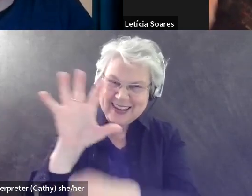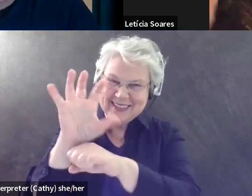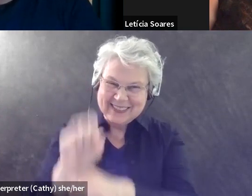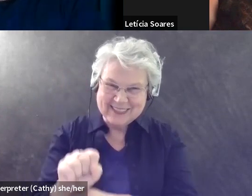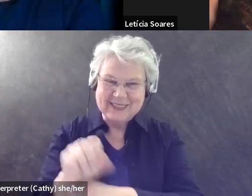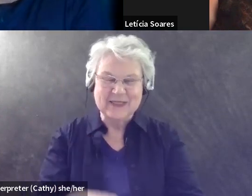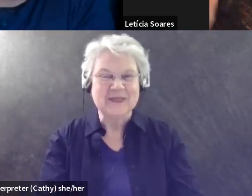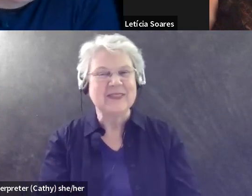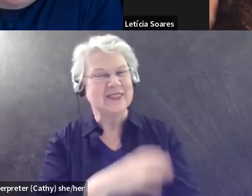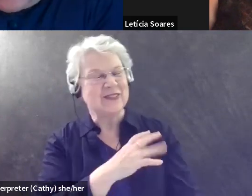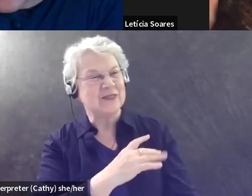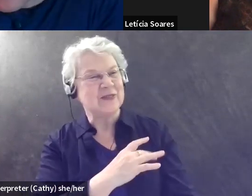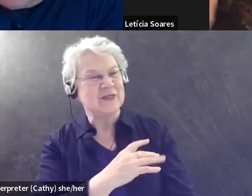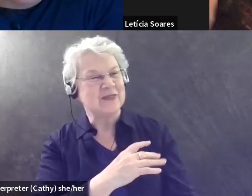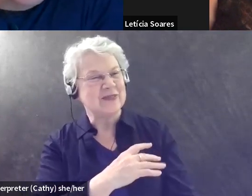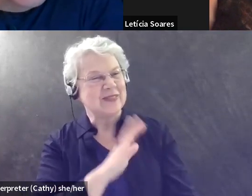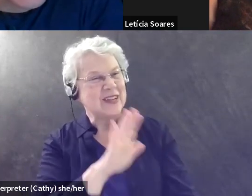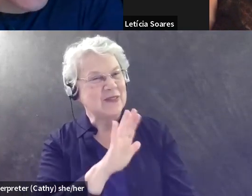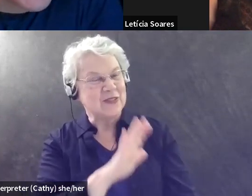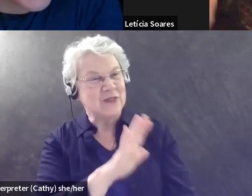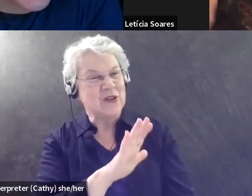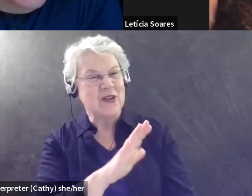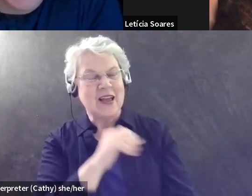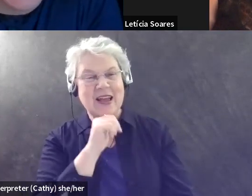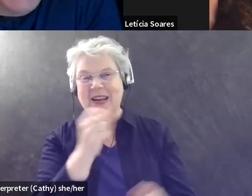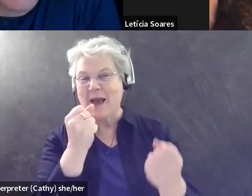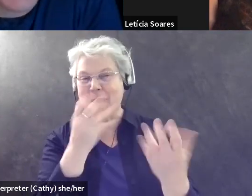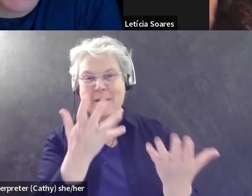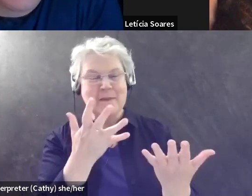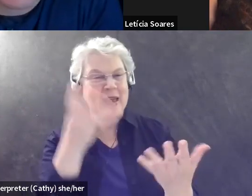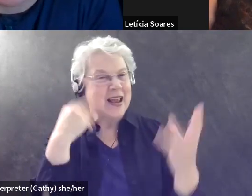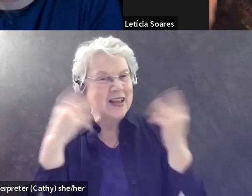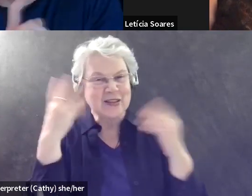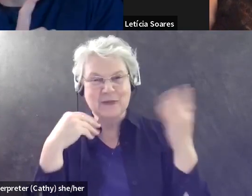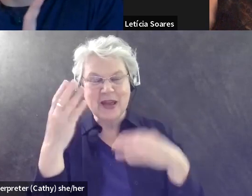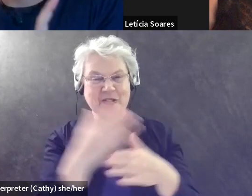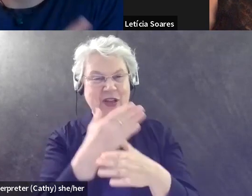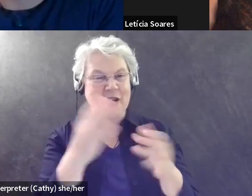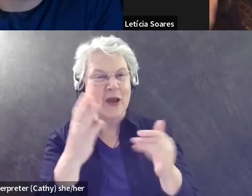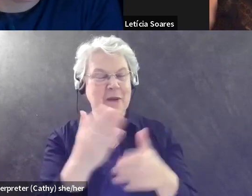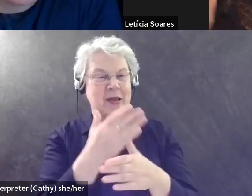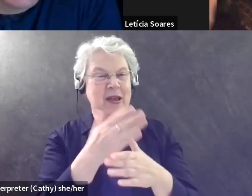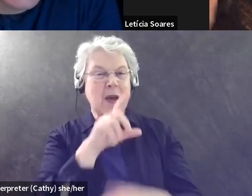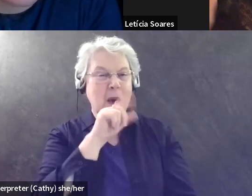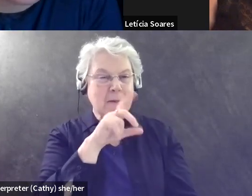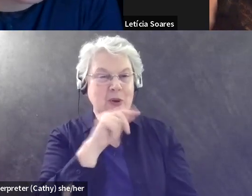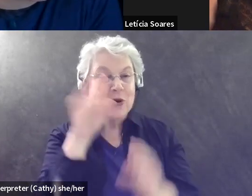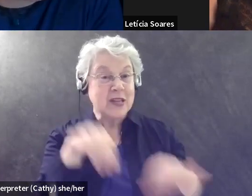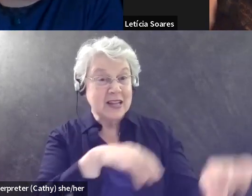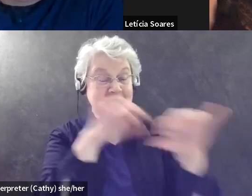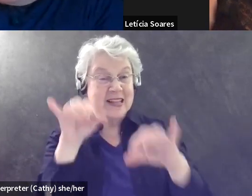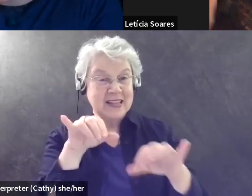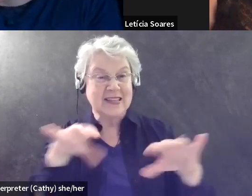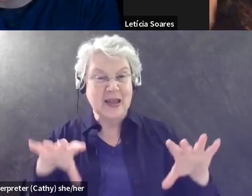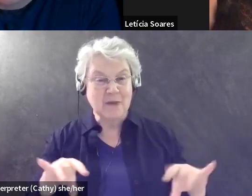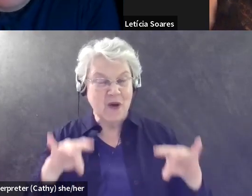That's awesome. Yeah. I was, I was going to say, there's not many birds shared between North or South America and Australia, but there were ruddy turnstones here in Australia